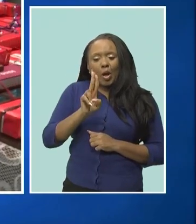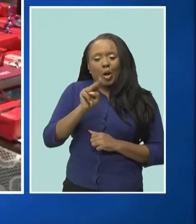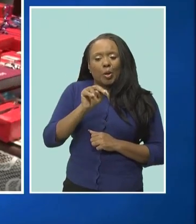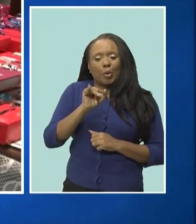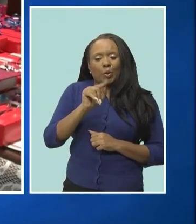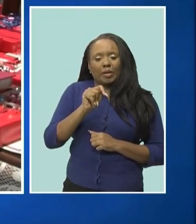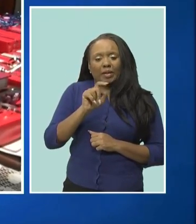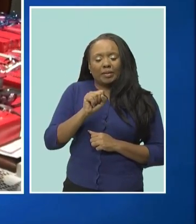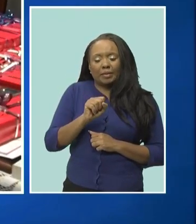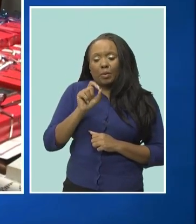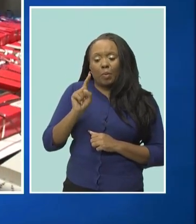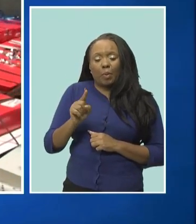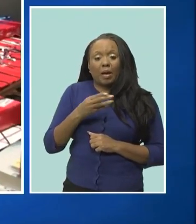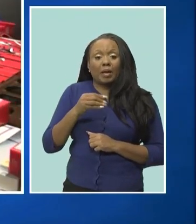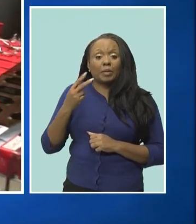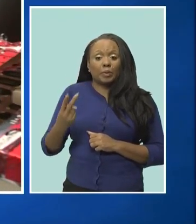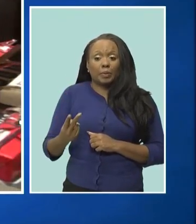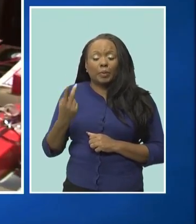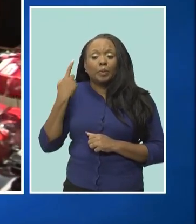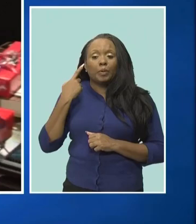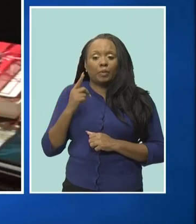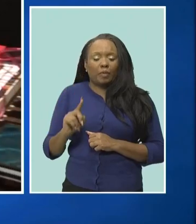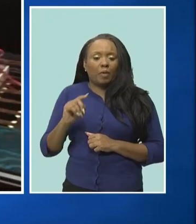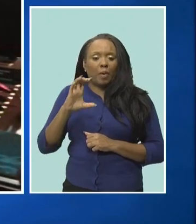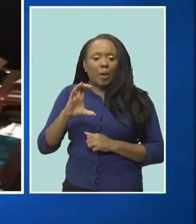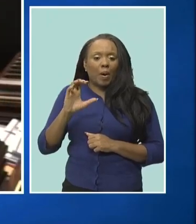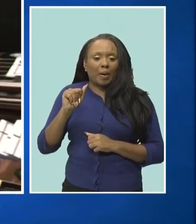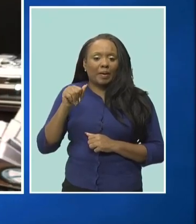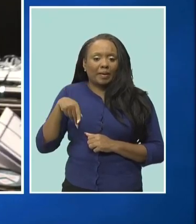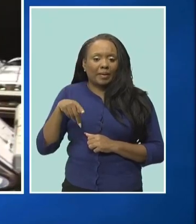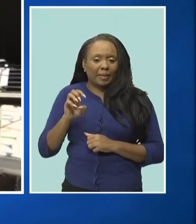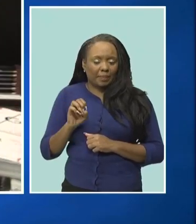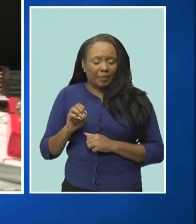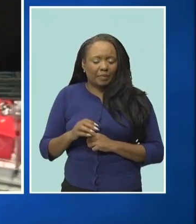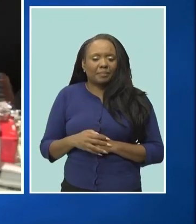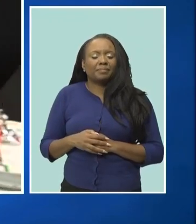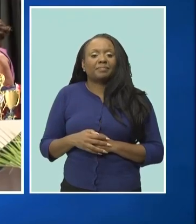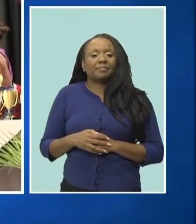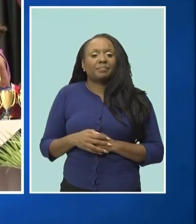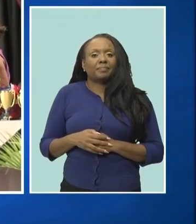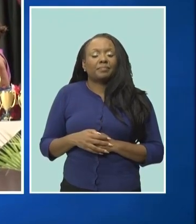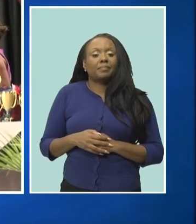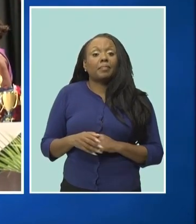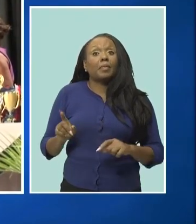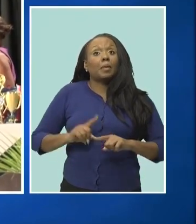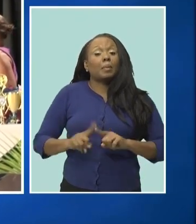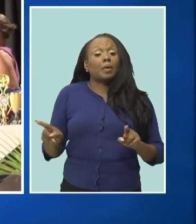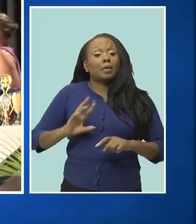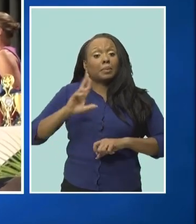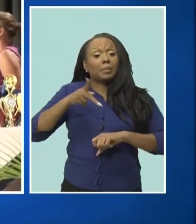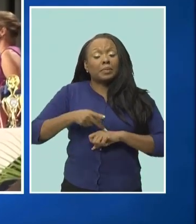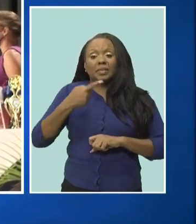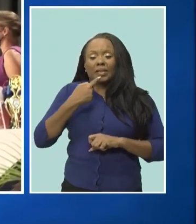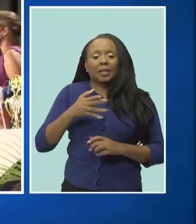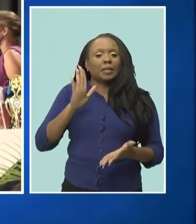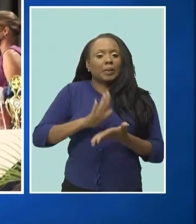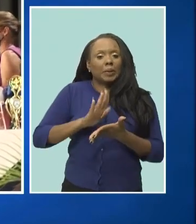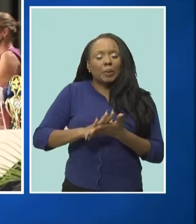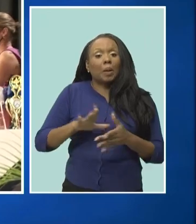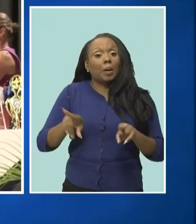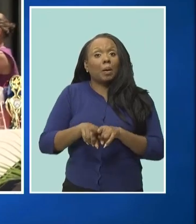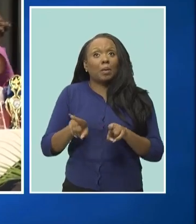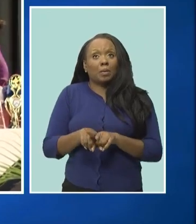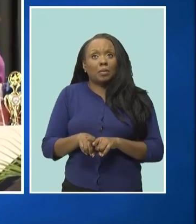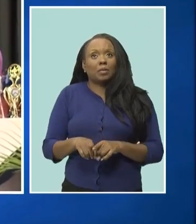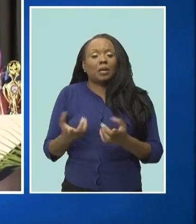at the caribbean advanced proficiency exams level or cape however according to dr brown the school was also able